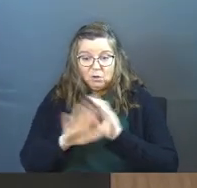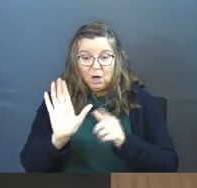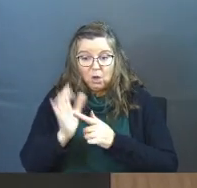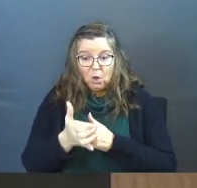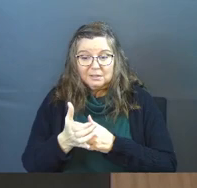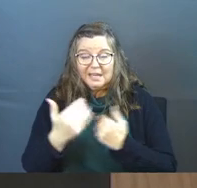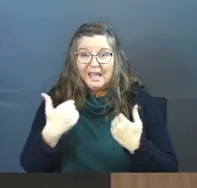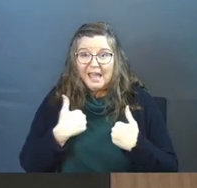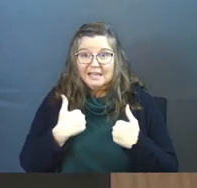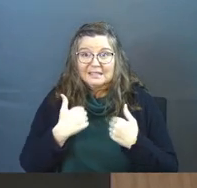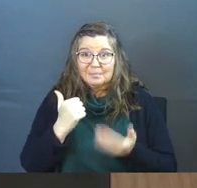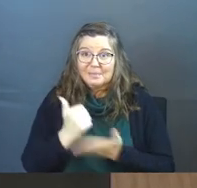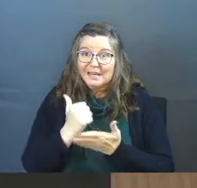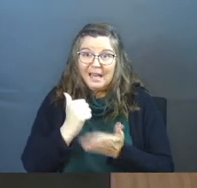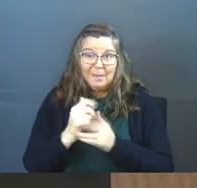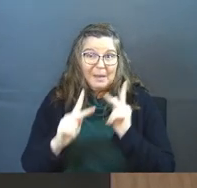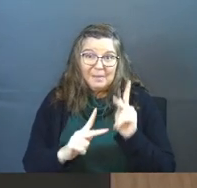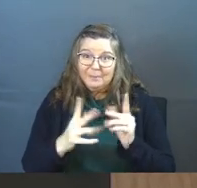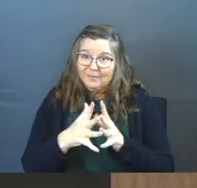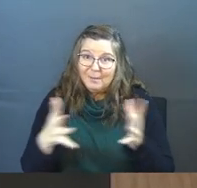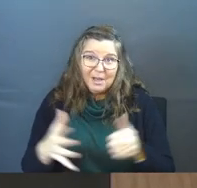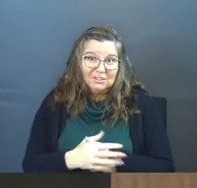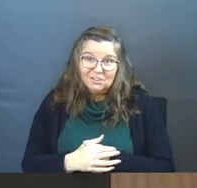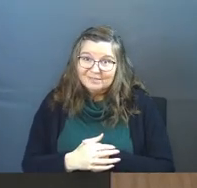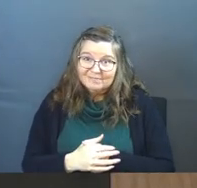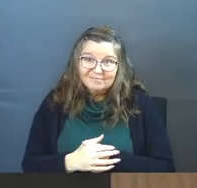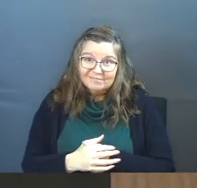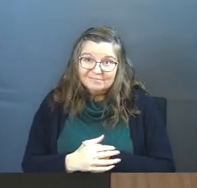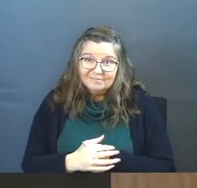our culture has been helping people very much. church.